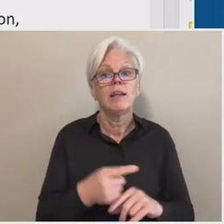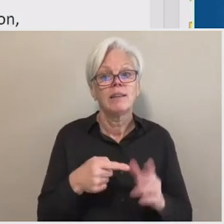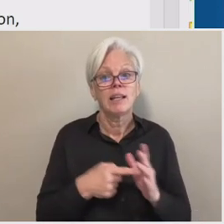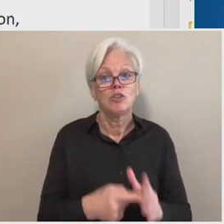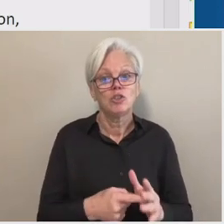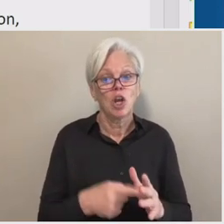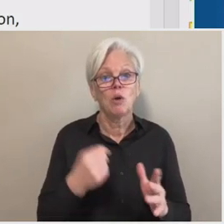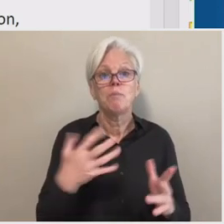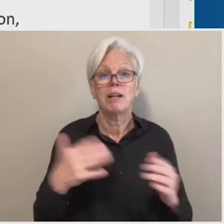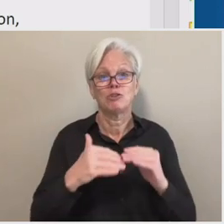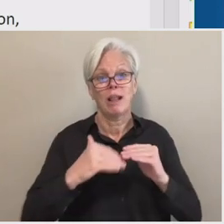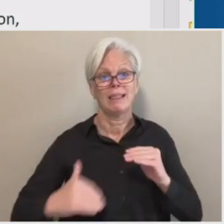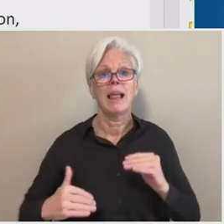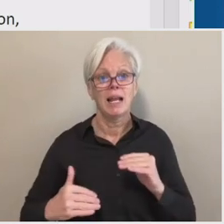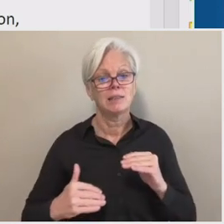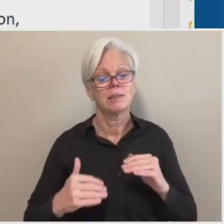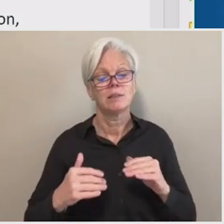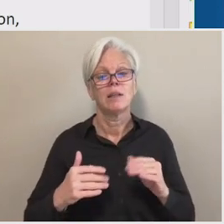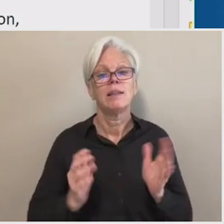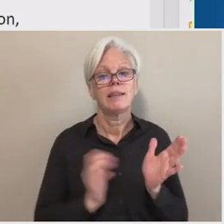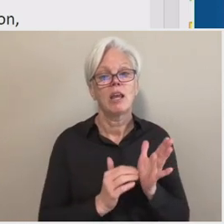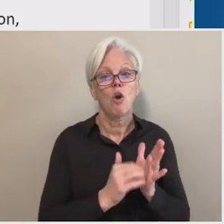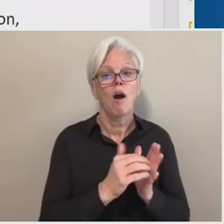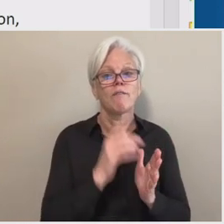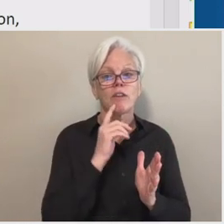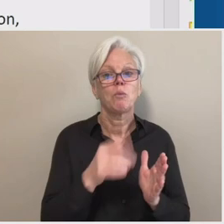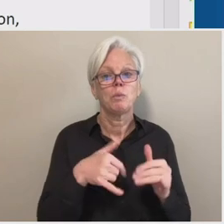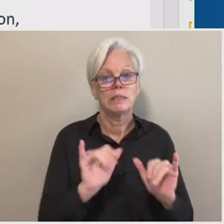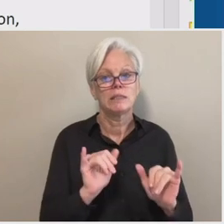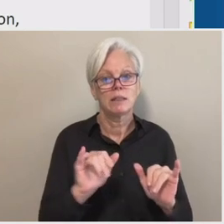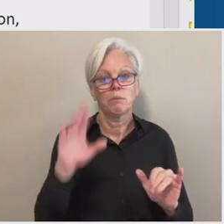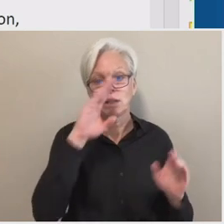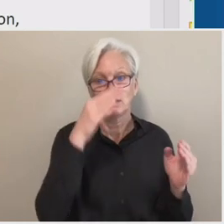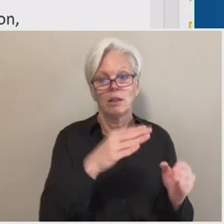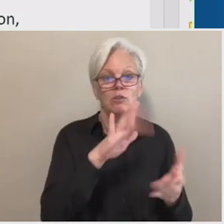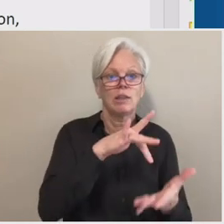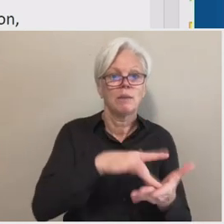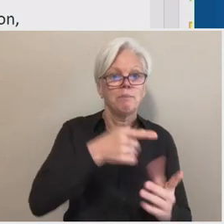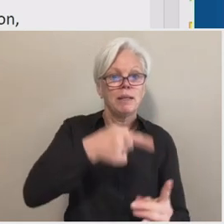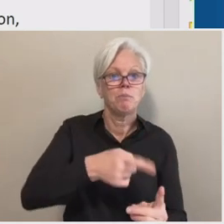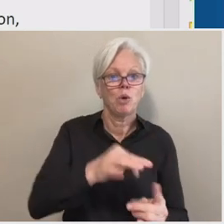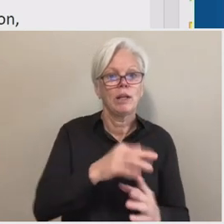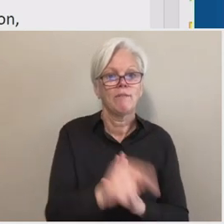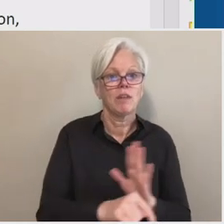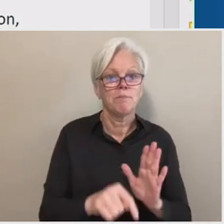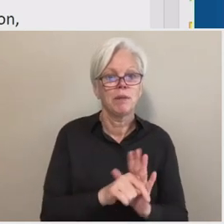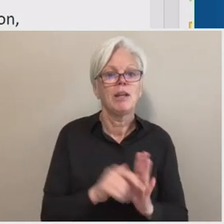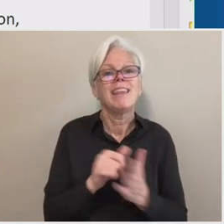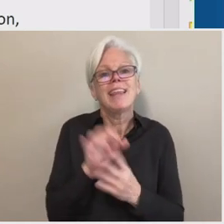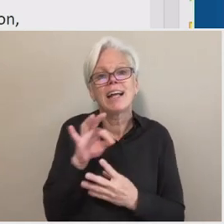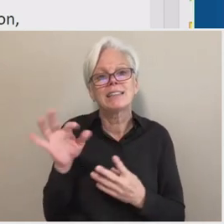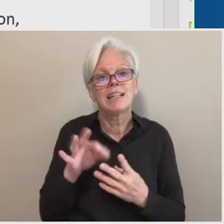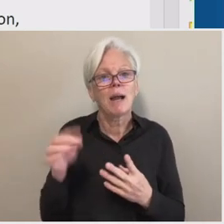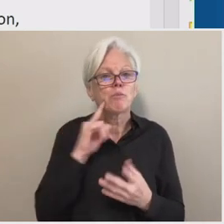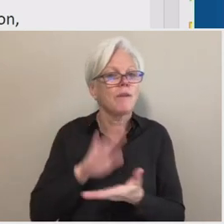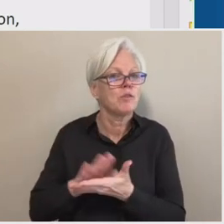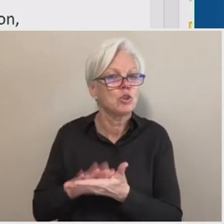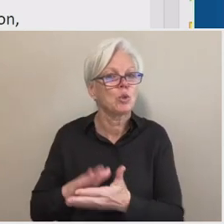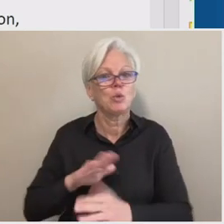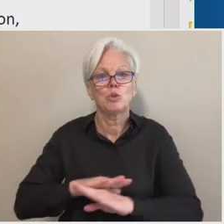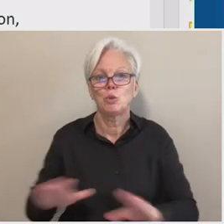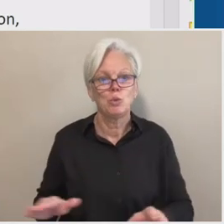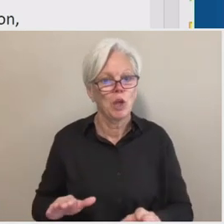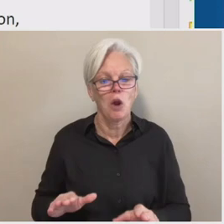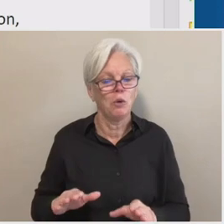less, um, they would often simply revert to the midpoint of the period, which is an option for, for schools that don't take attendance.